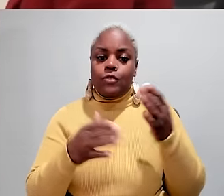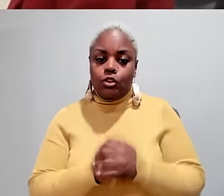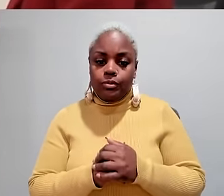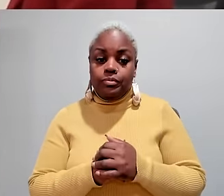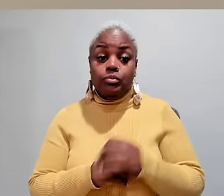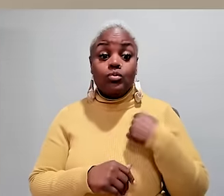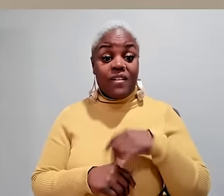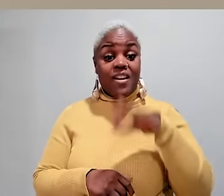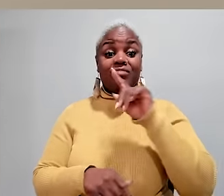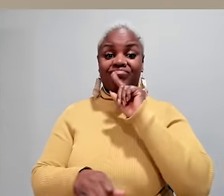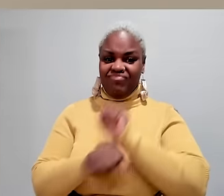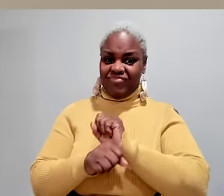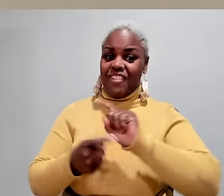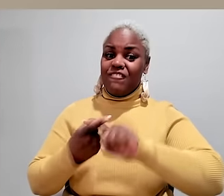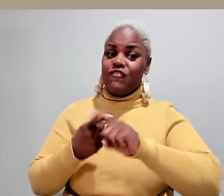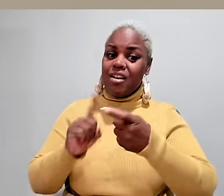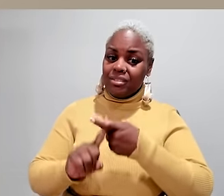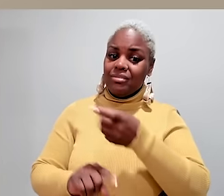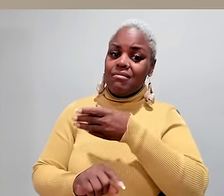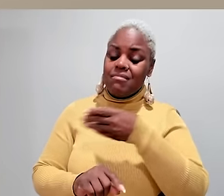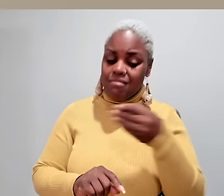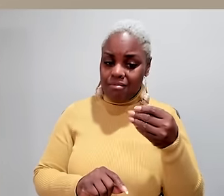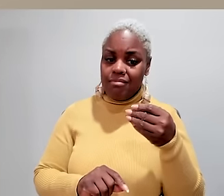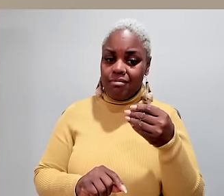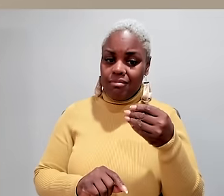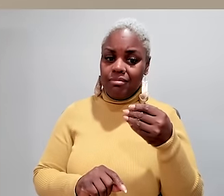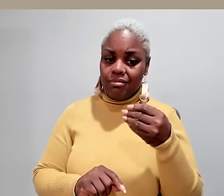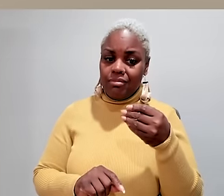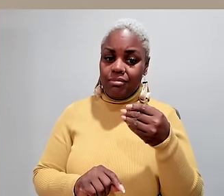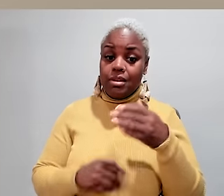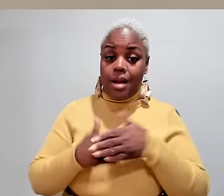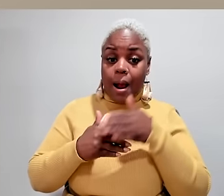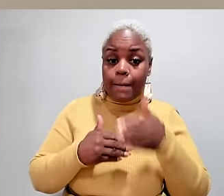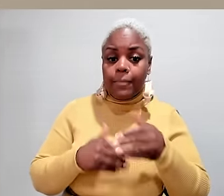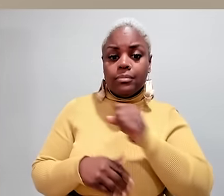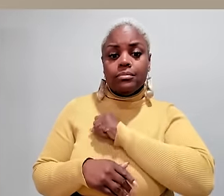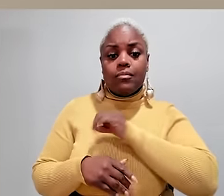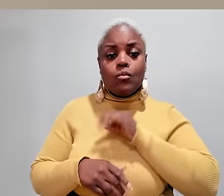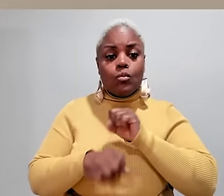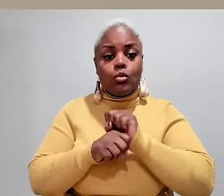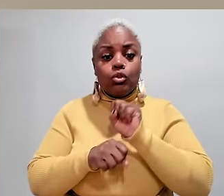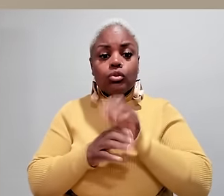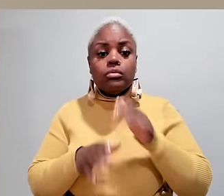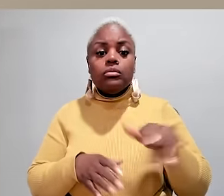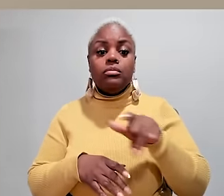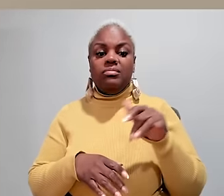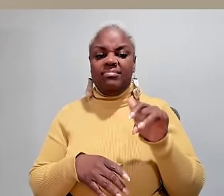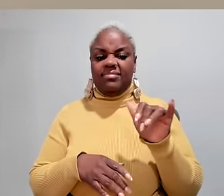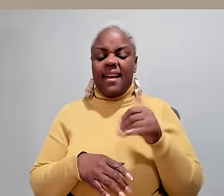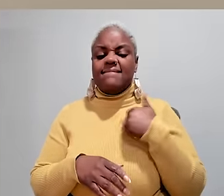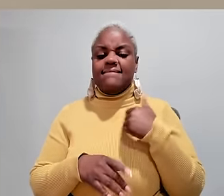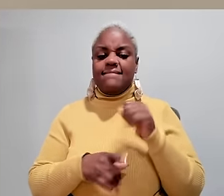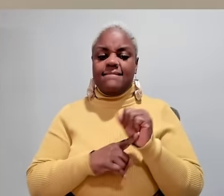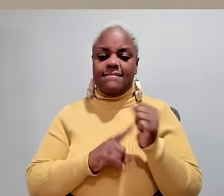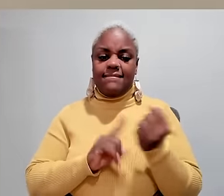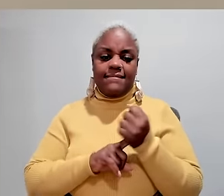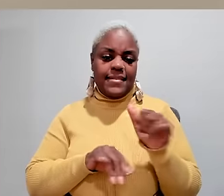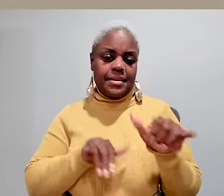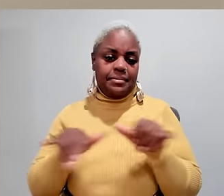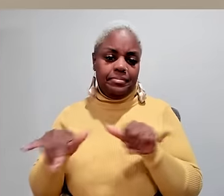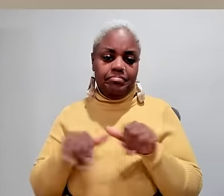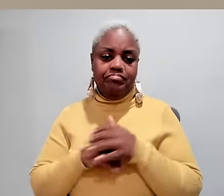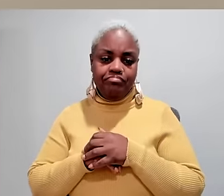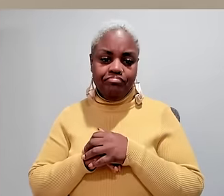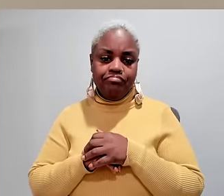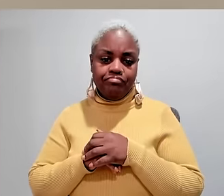caregivers. JUDY We found that actually friends and neighbors as staff worked